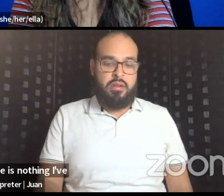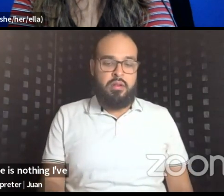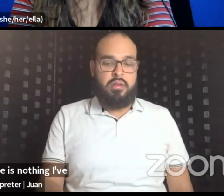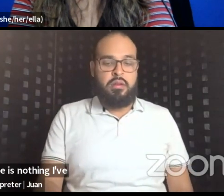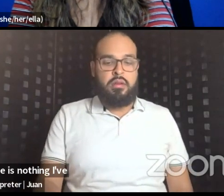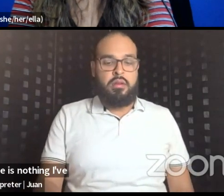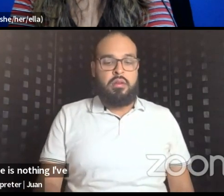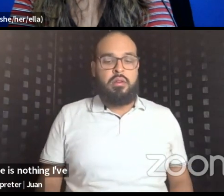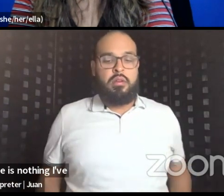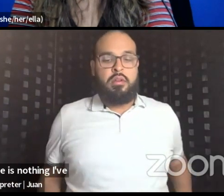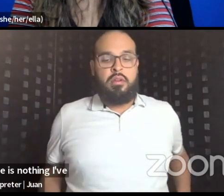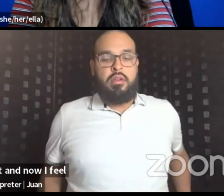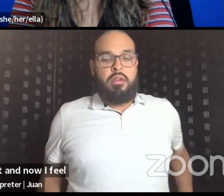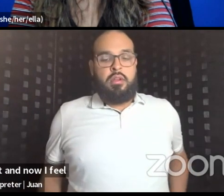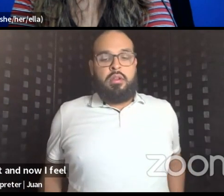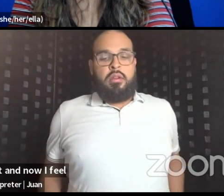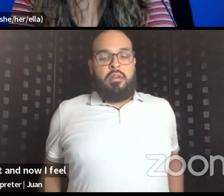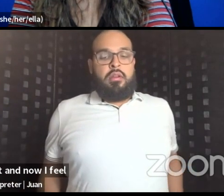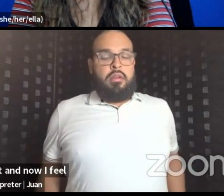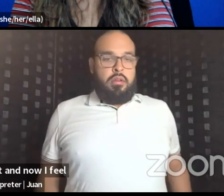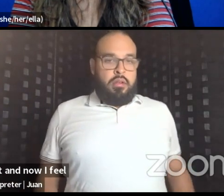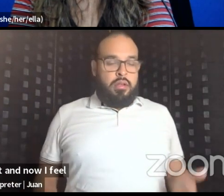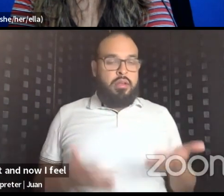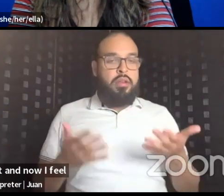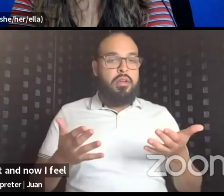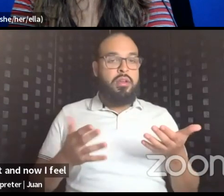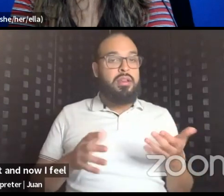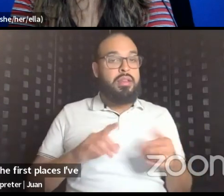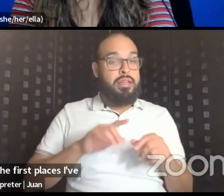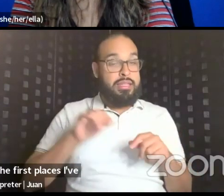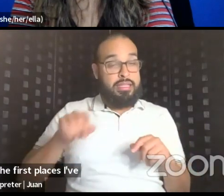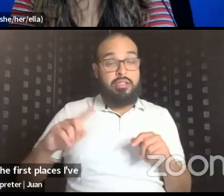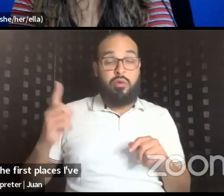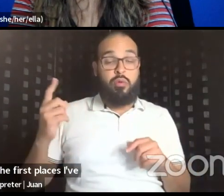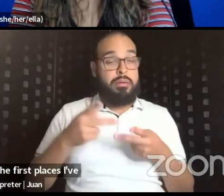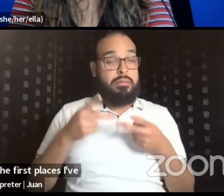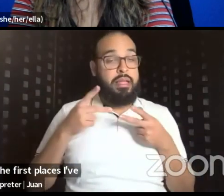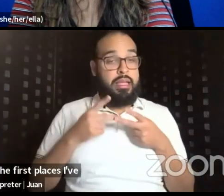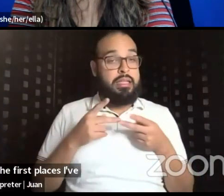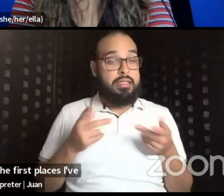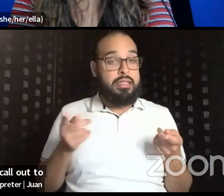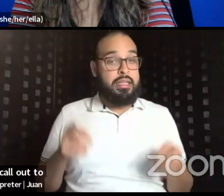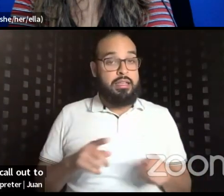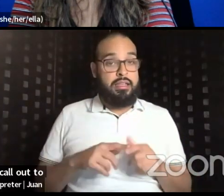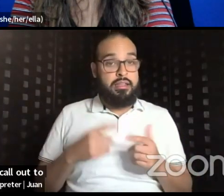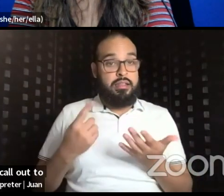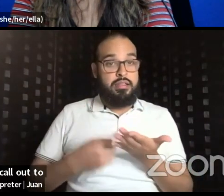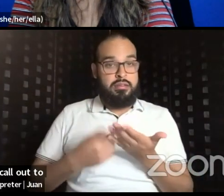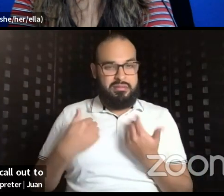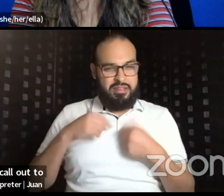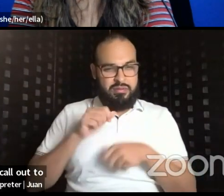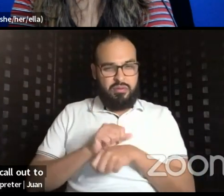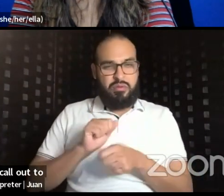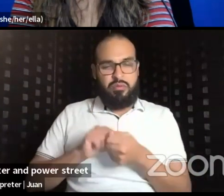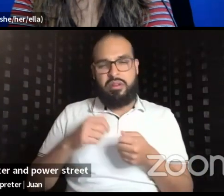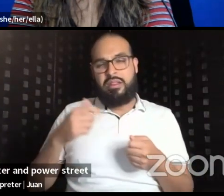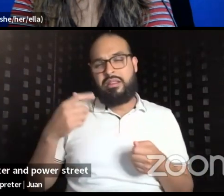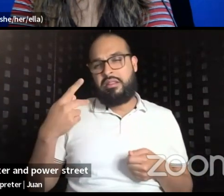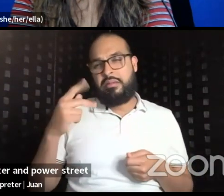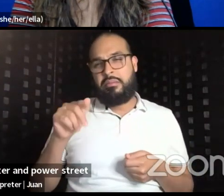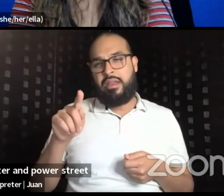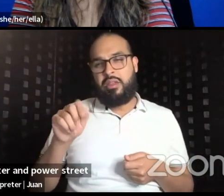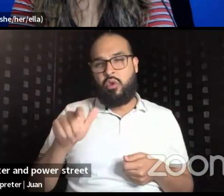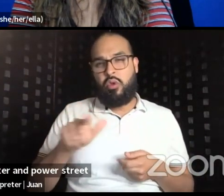to that. And now I feel ashamed about it. this is one of the first spaces I've ever felt like that. I want to call out too. I've worked with some Patico Theater and Power Street Theater, both in Philadelphia